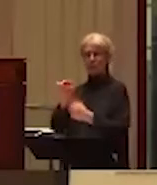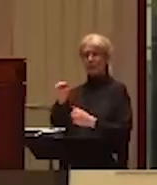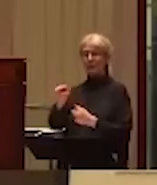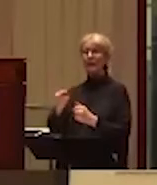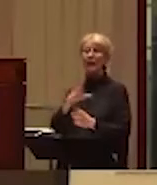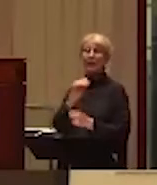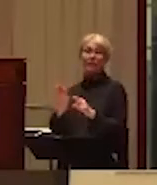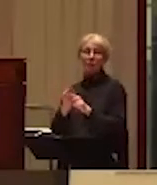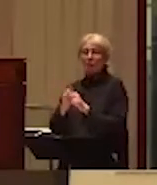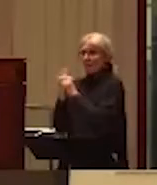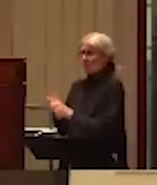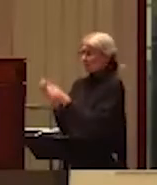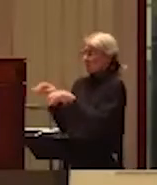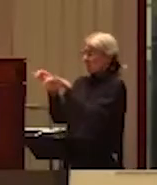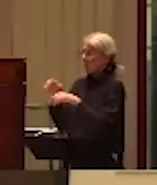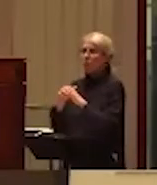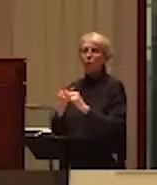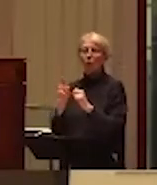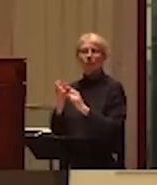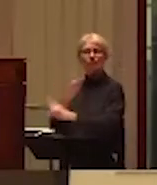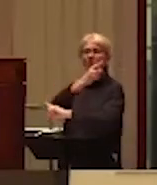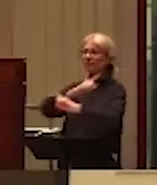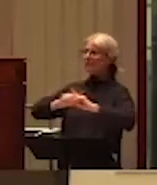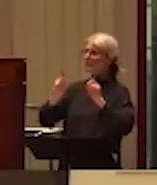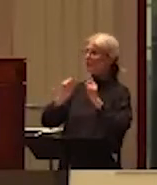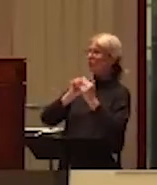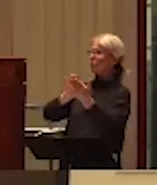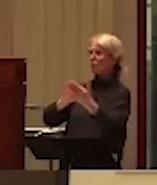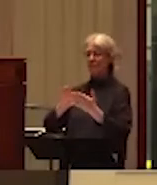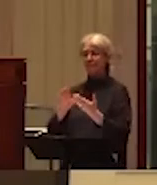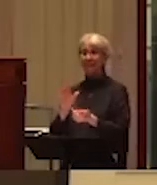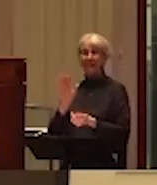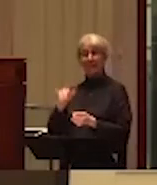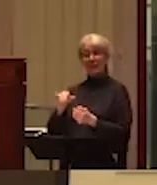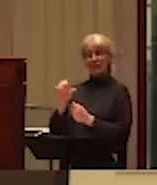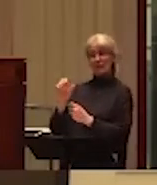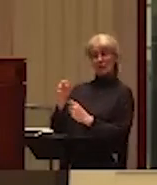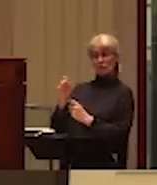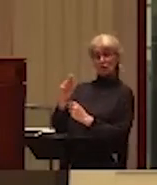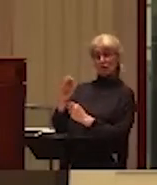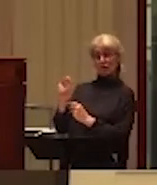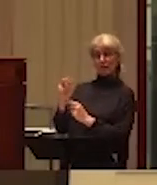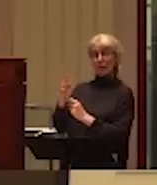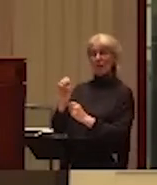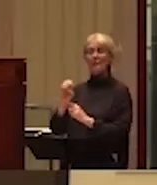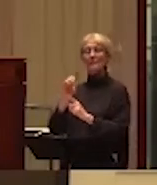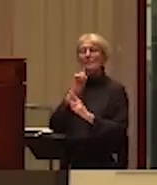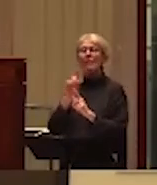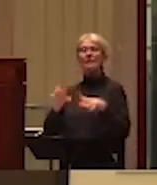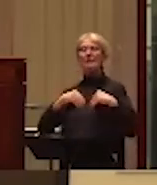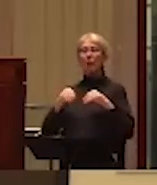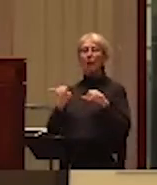untraditional. In short, the Sterling prize celebrates work that challenges complacency, but it must also meet